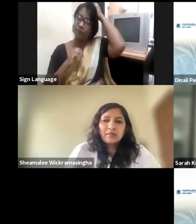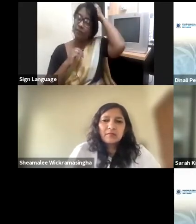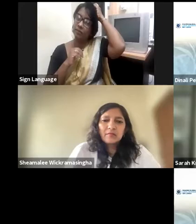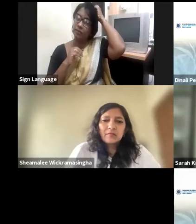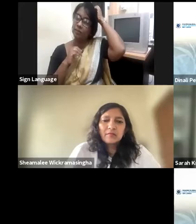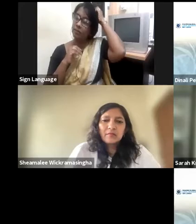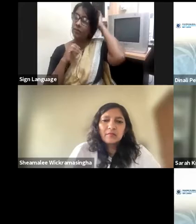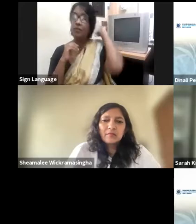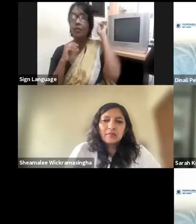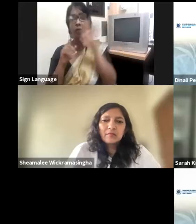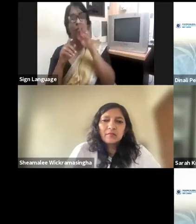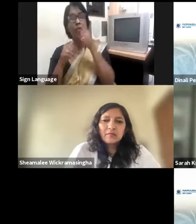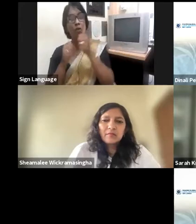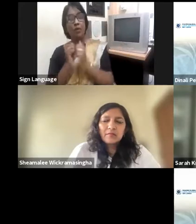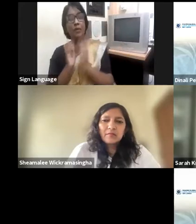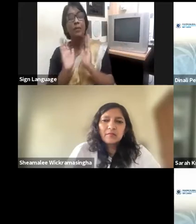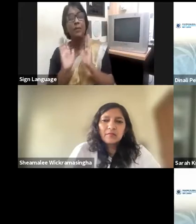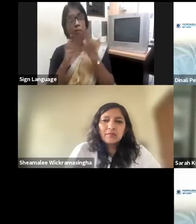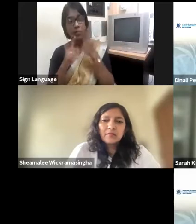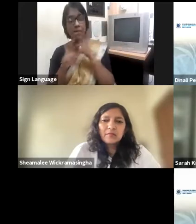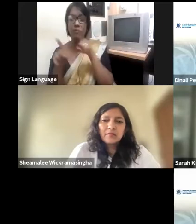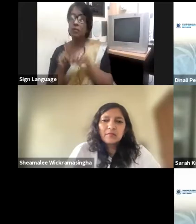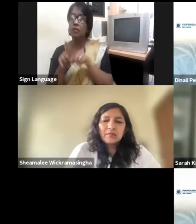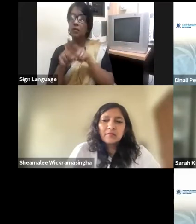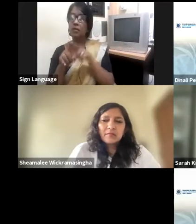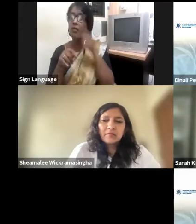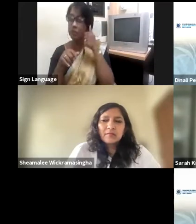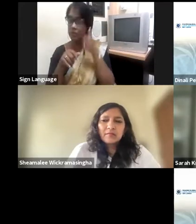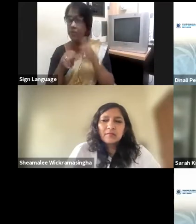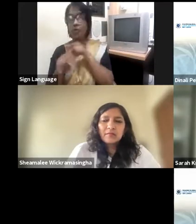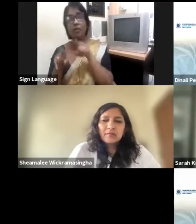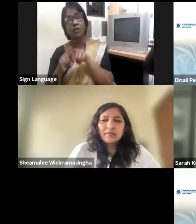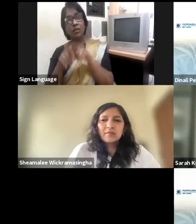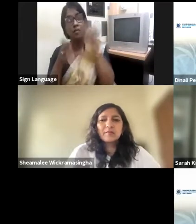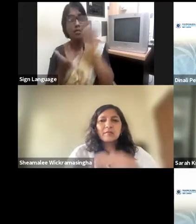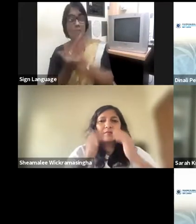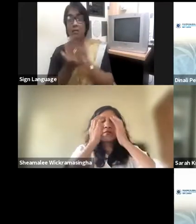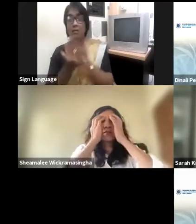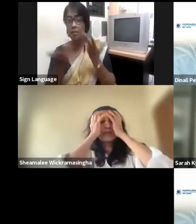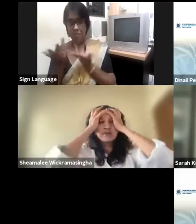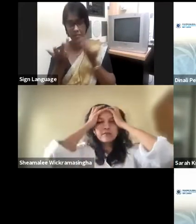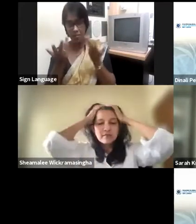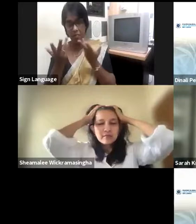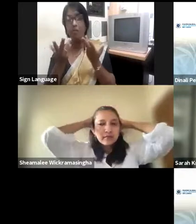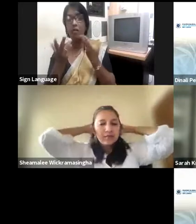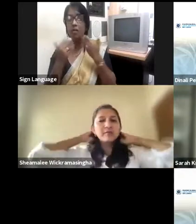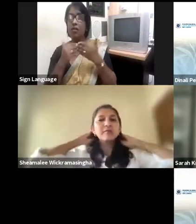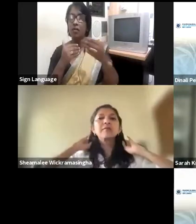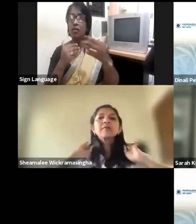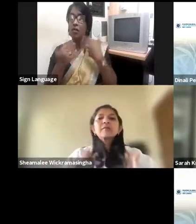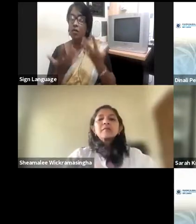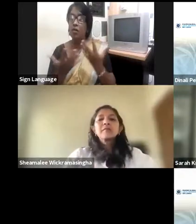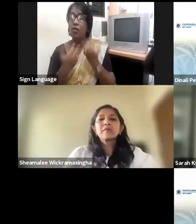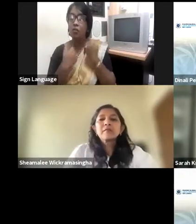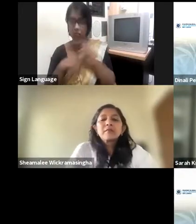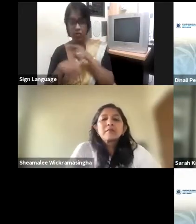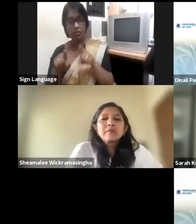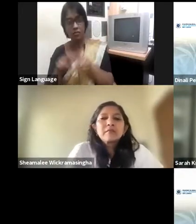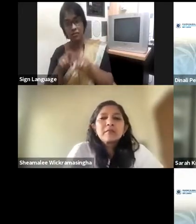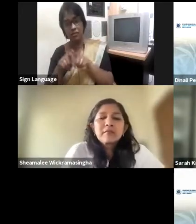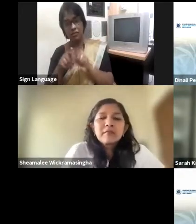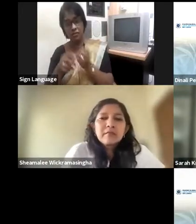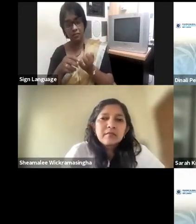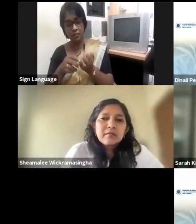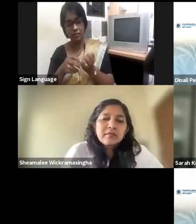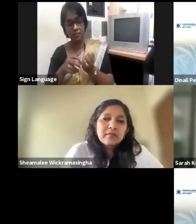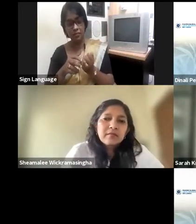but is probably not going to cut it to see what we really want, what we really want to see. So I think that would be a